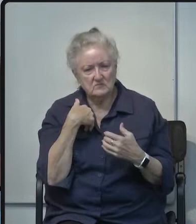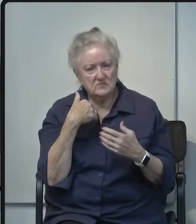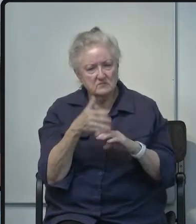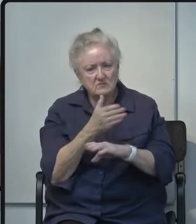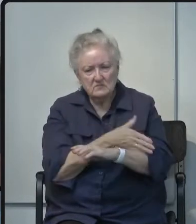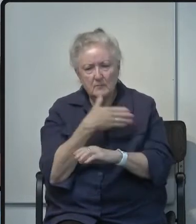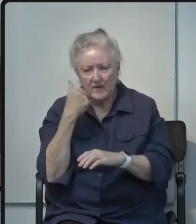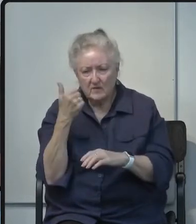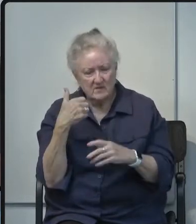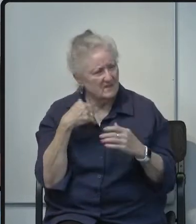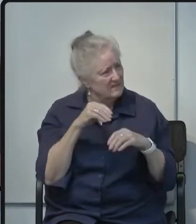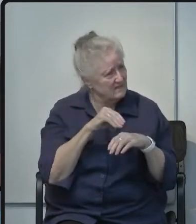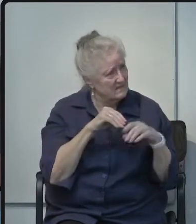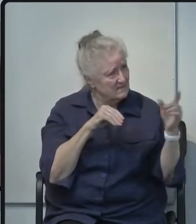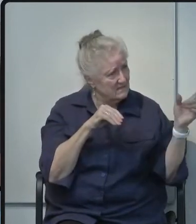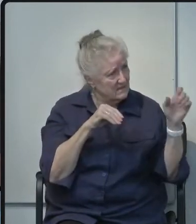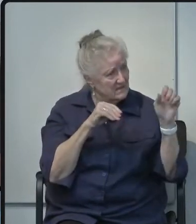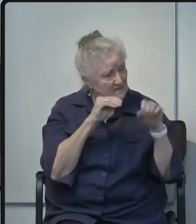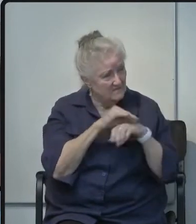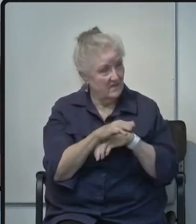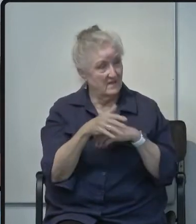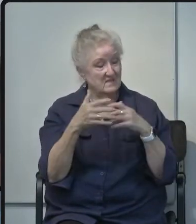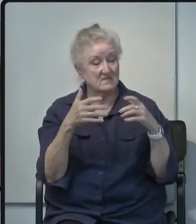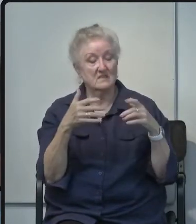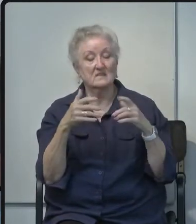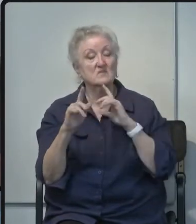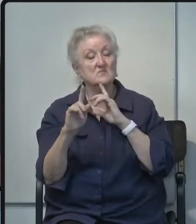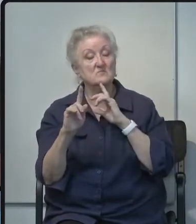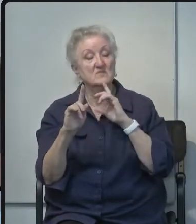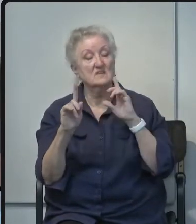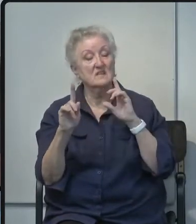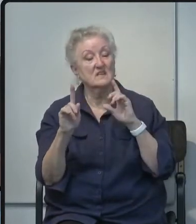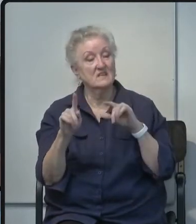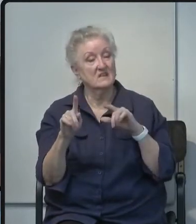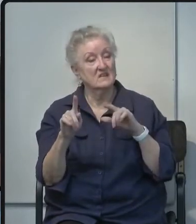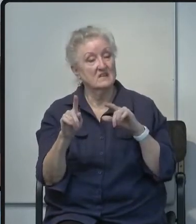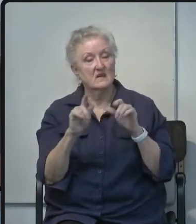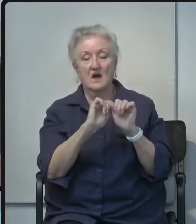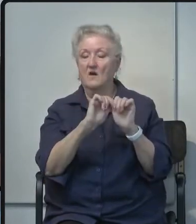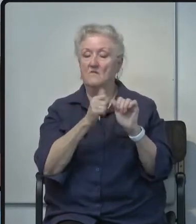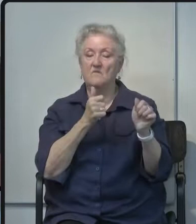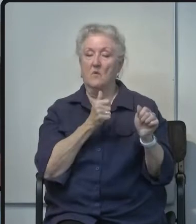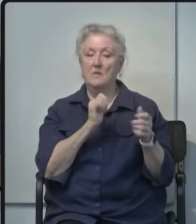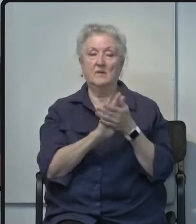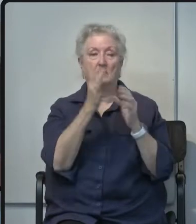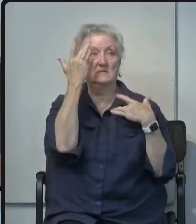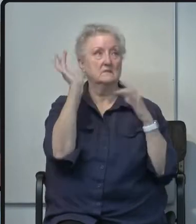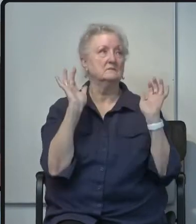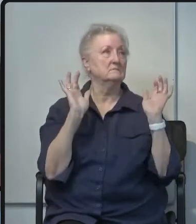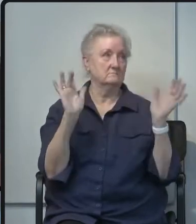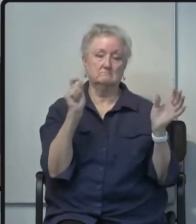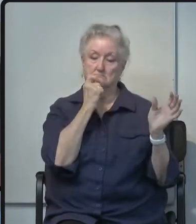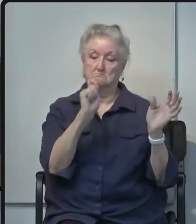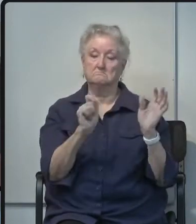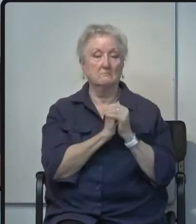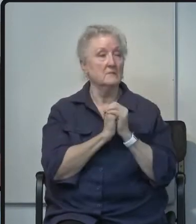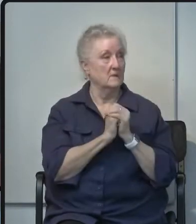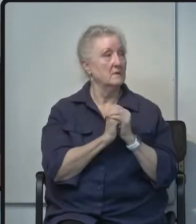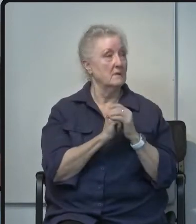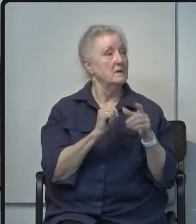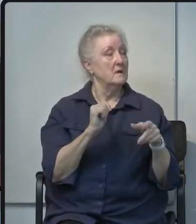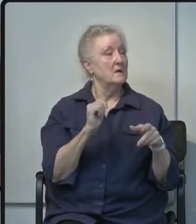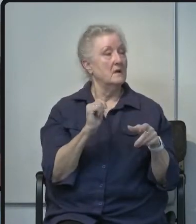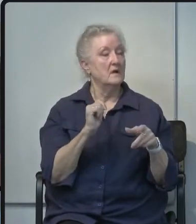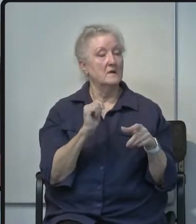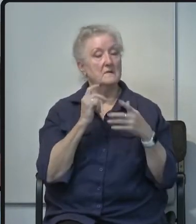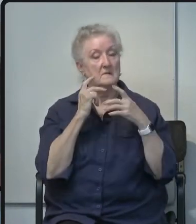the advice i can give is really avoid to catch the virus so that's why the